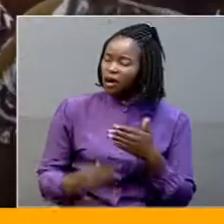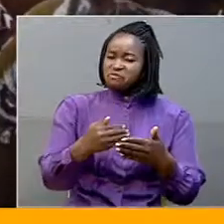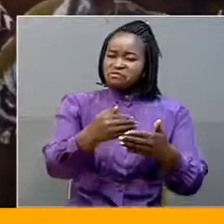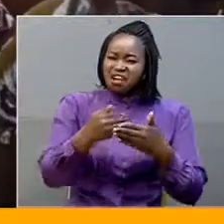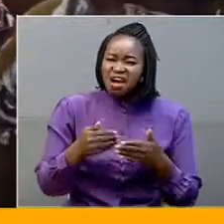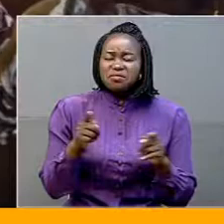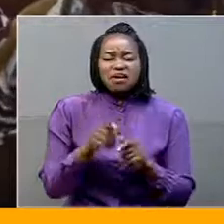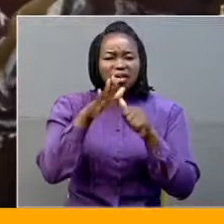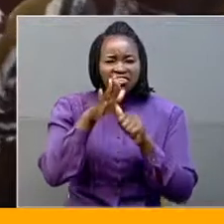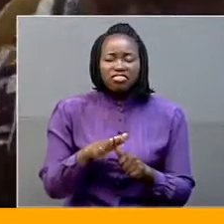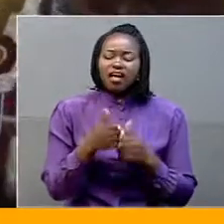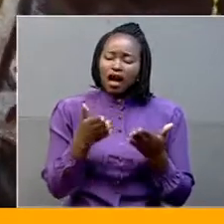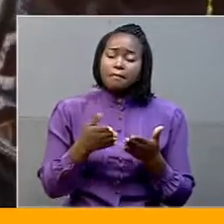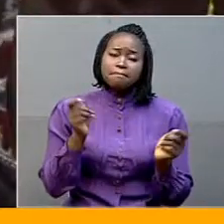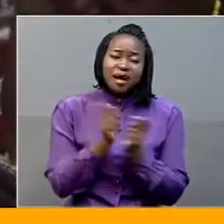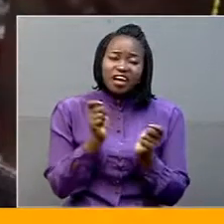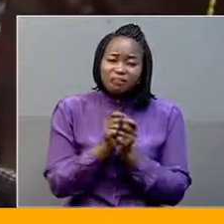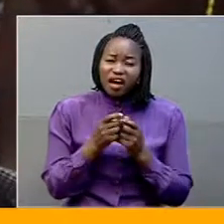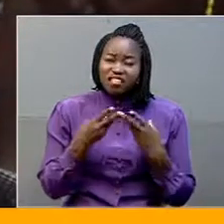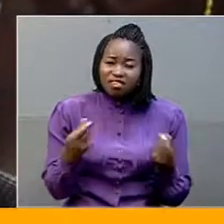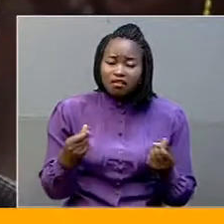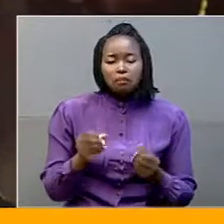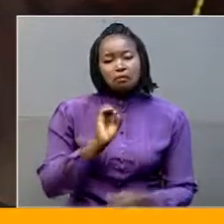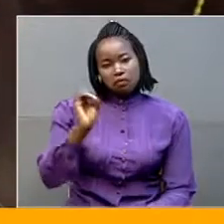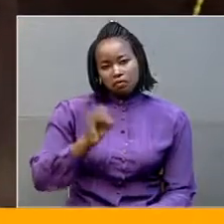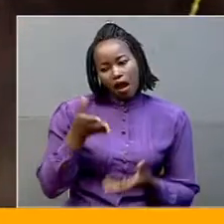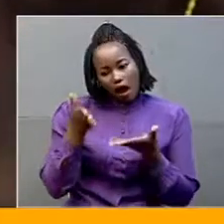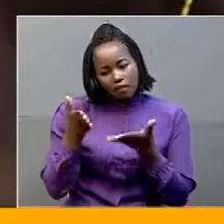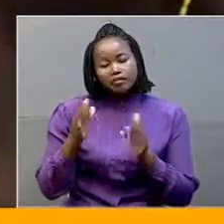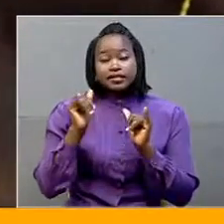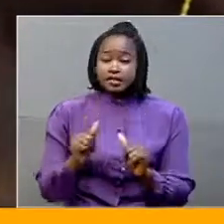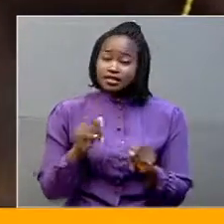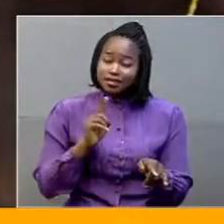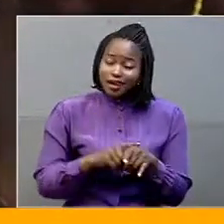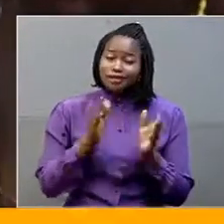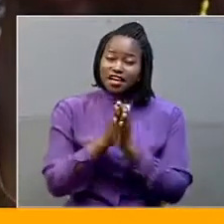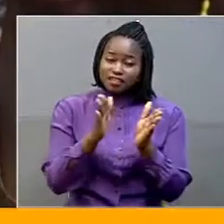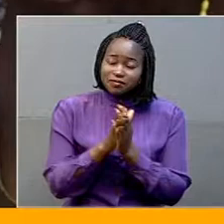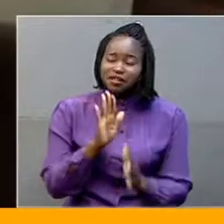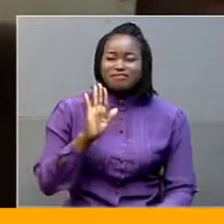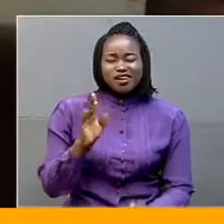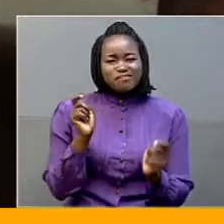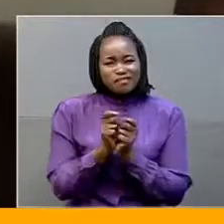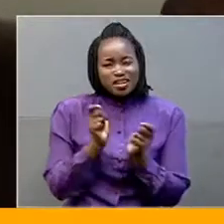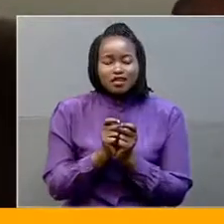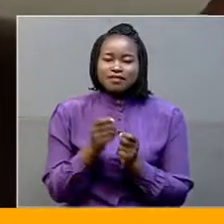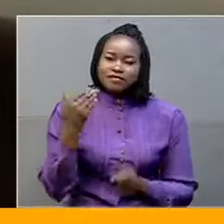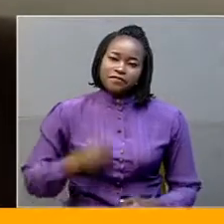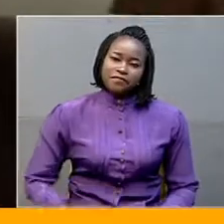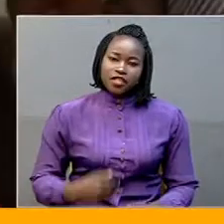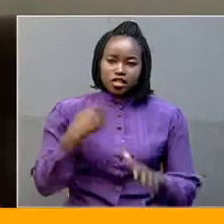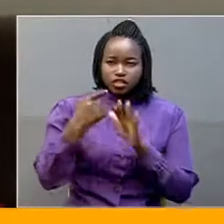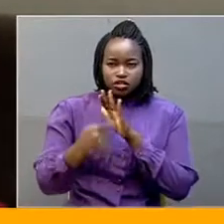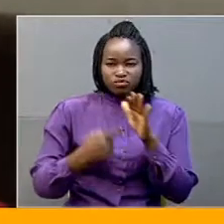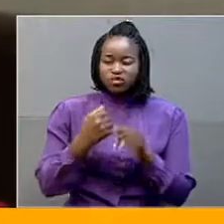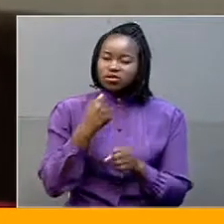captivity is never far from faces of the victims whenever they tell of the Bush ordeal. The situation of these